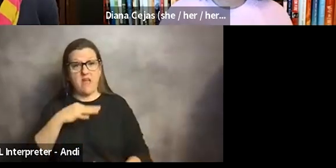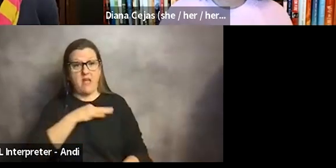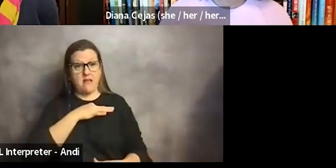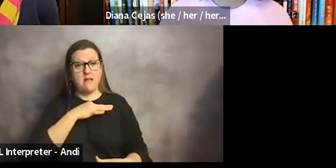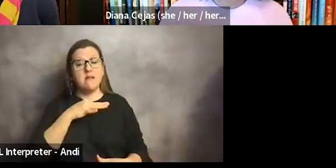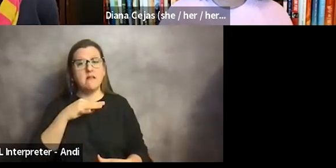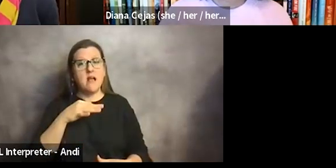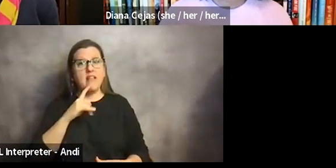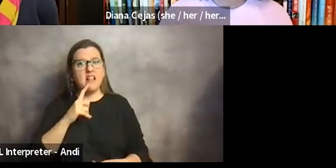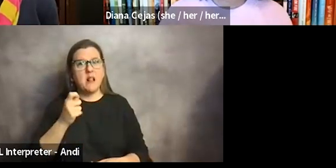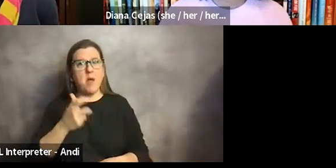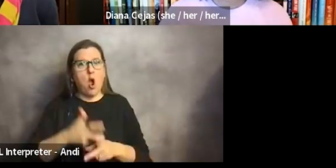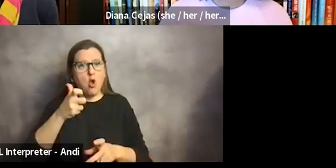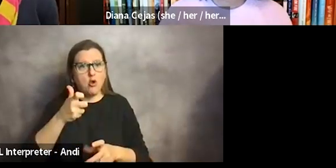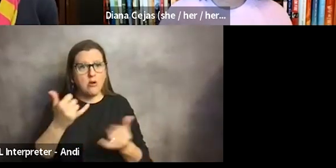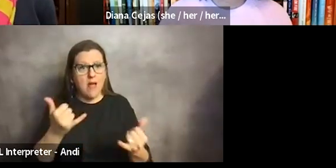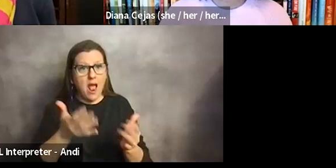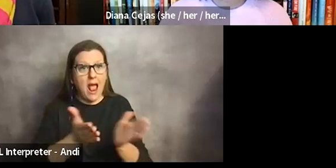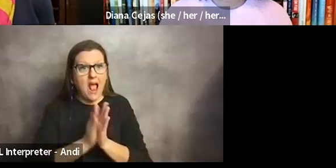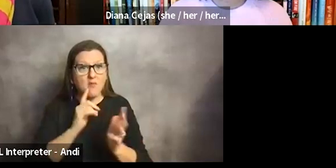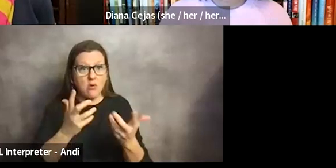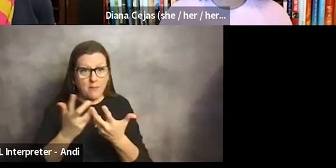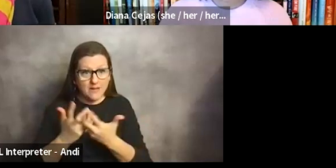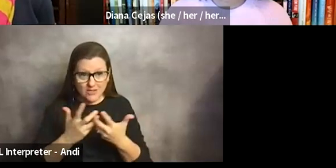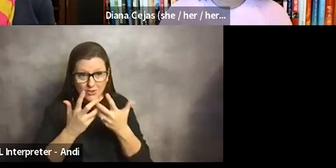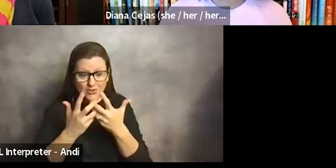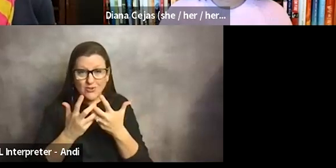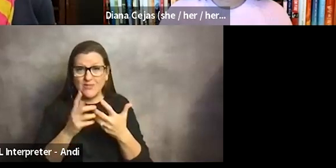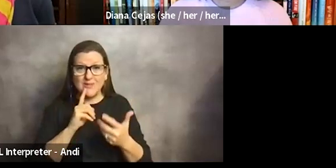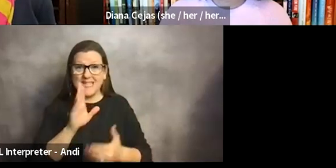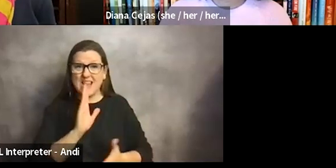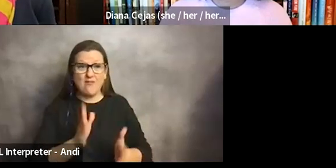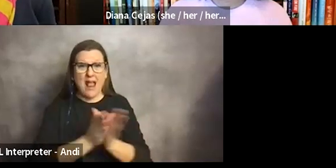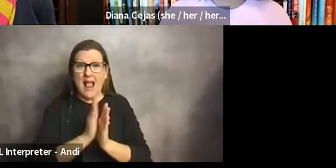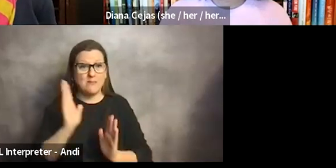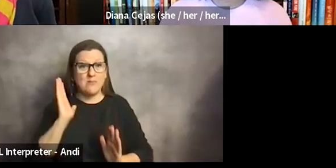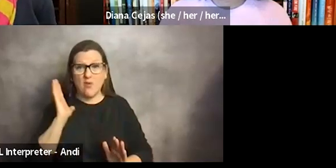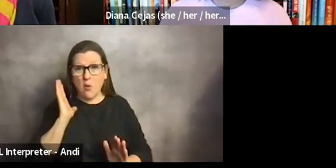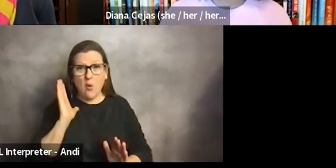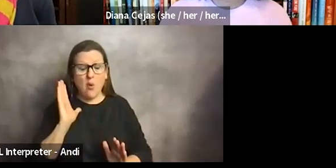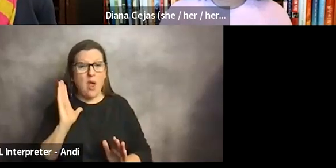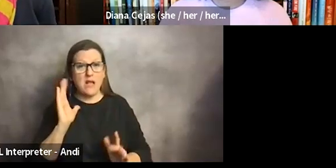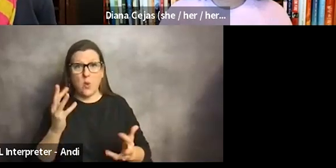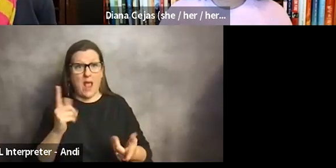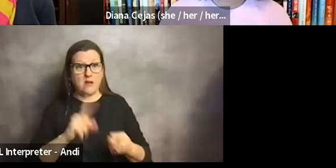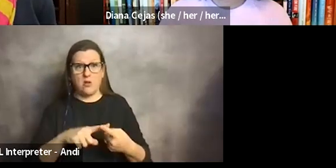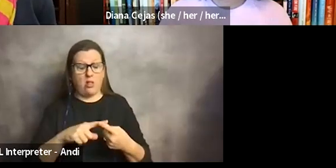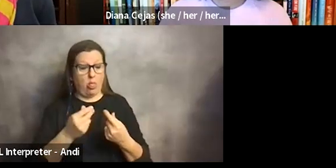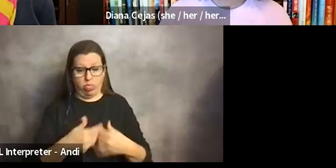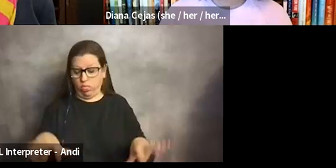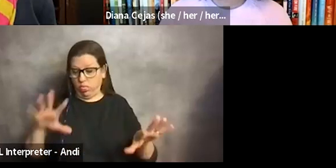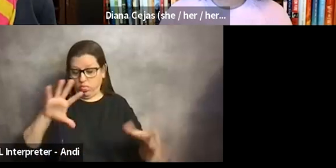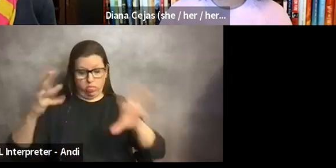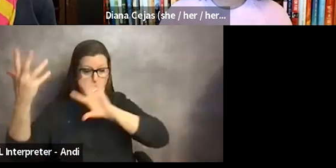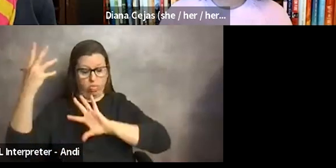harder now, I think, to ask for accommodations. And I think, I mean, I never asked for them before, I was always just sort given them when I unraveled. But to ask for them